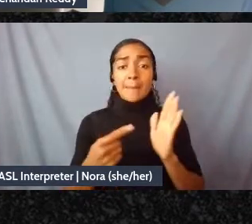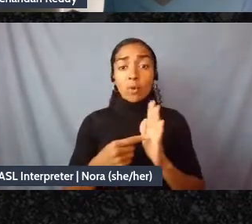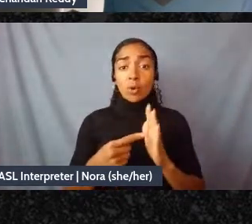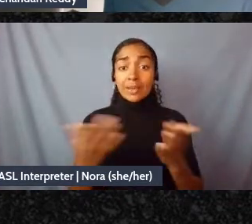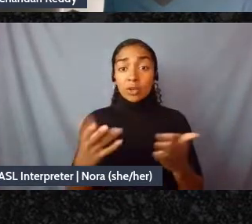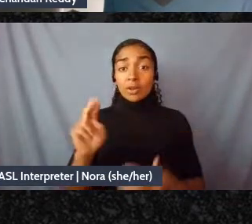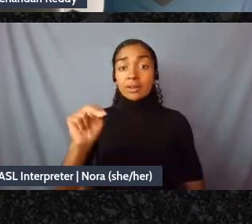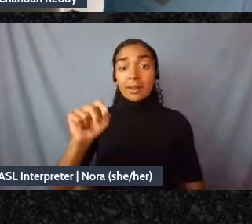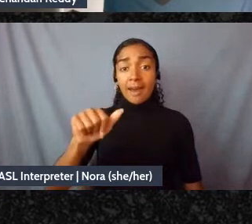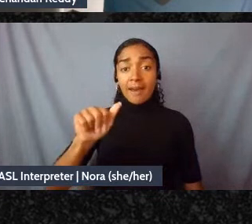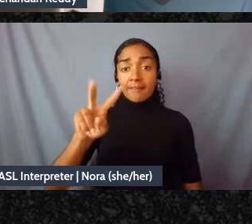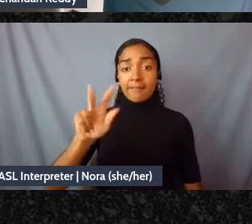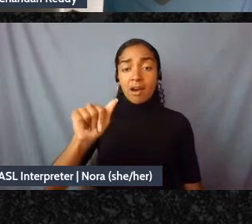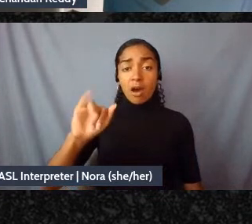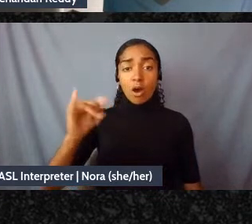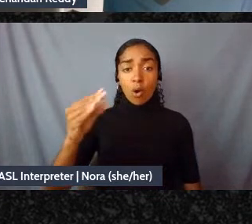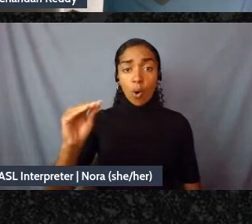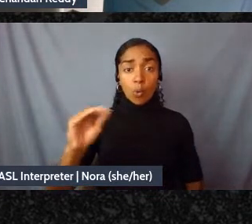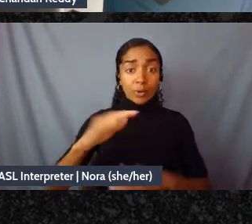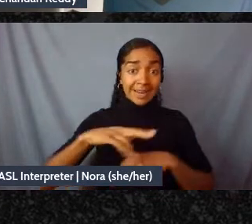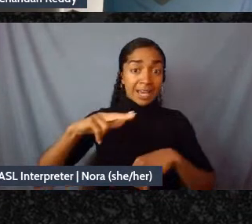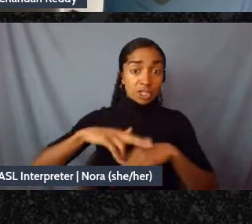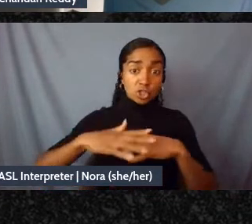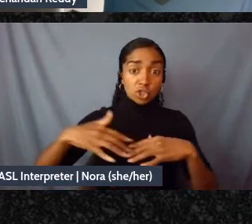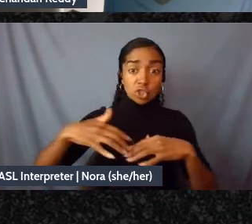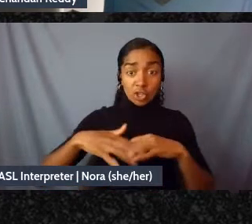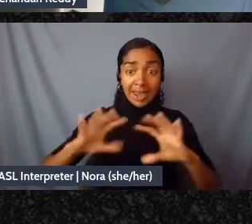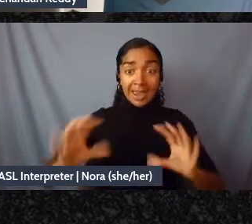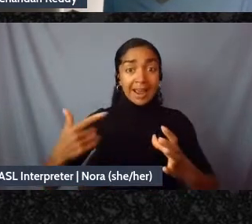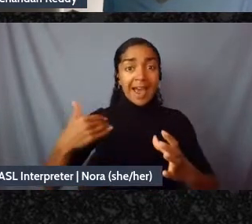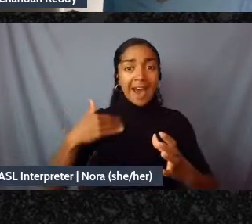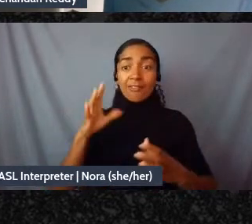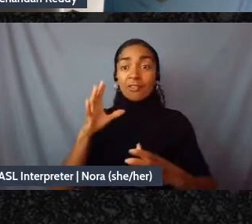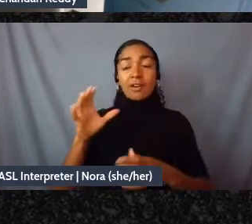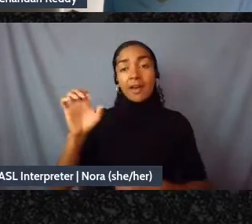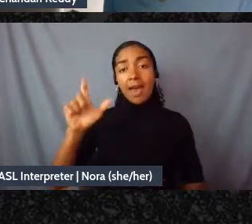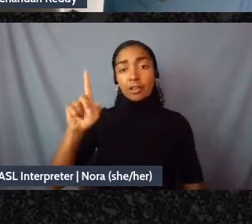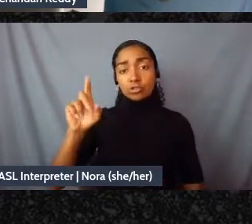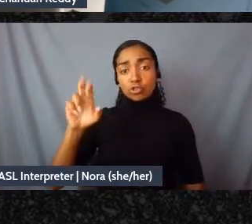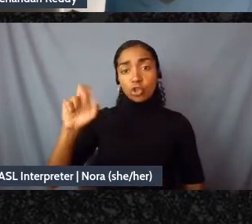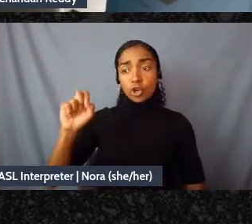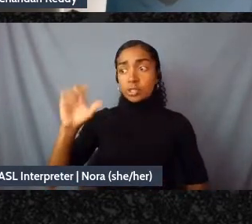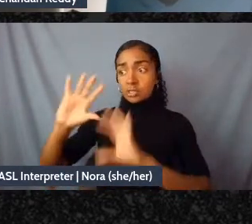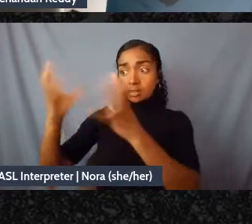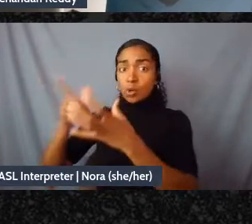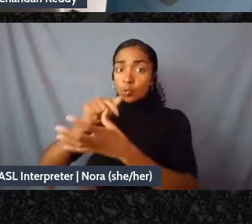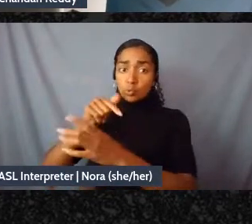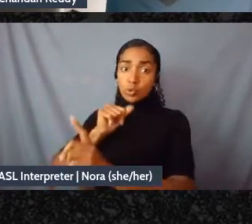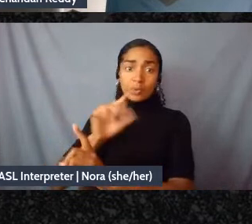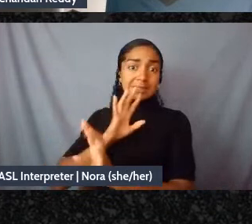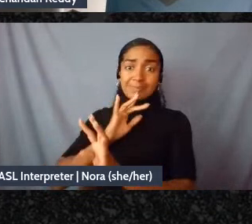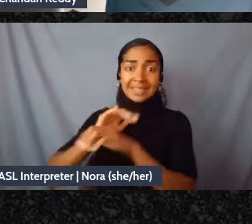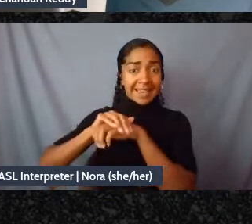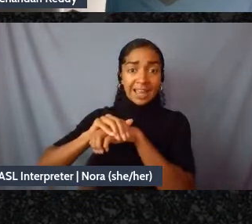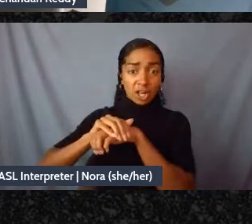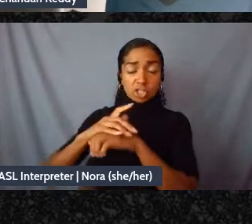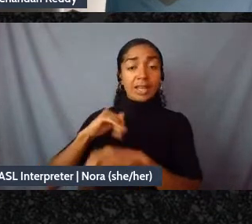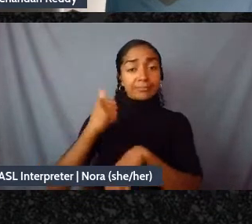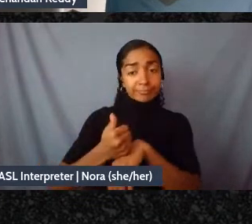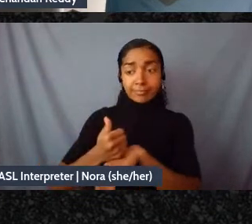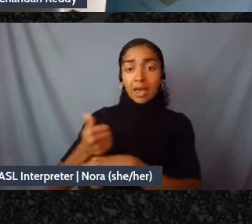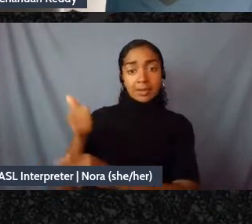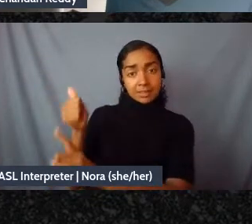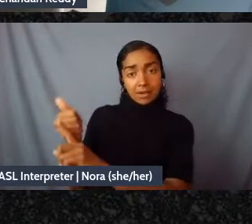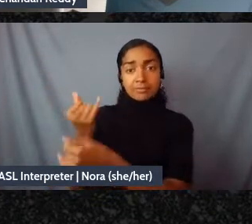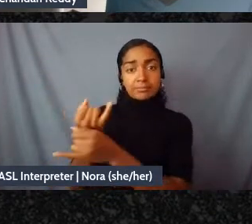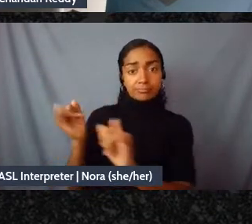don't speak English that they've declared an autonomous zone since the 1960s 70s when resource extractive